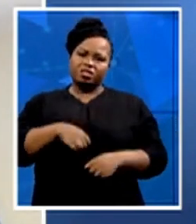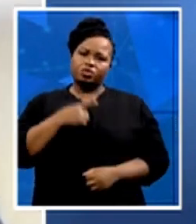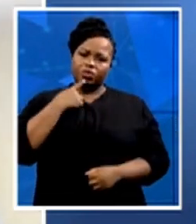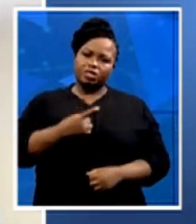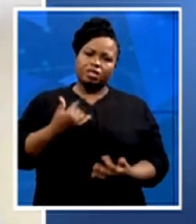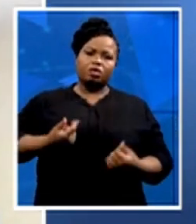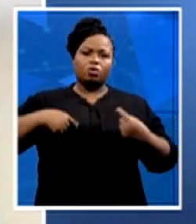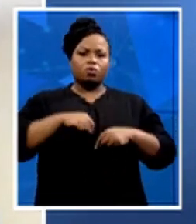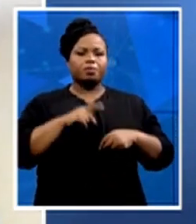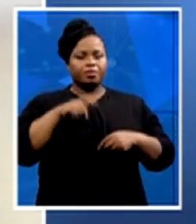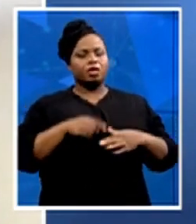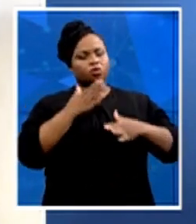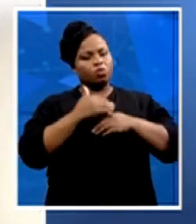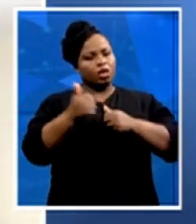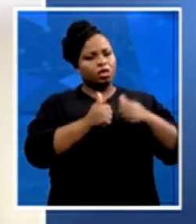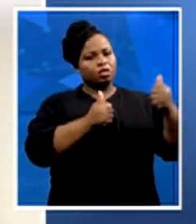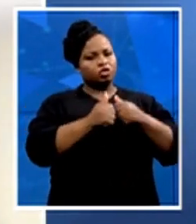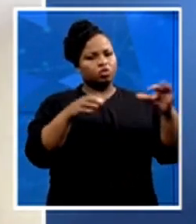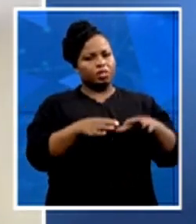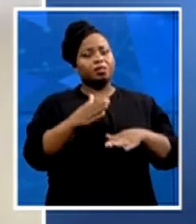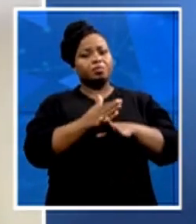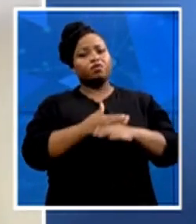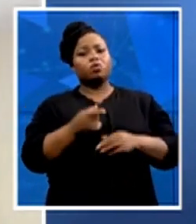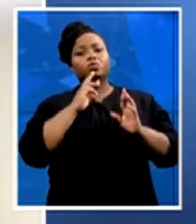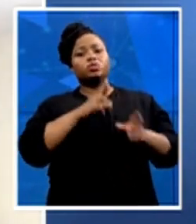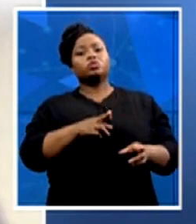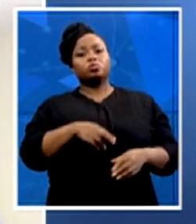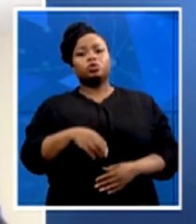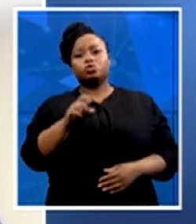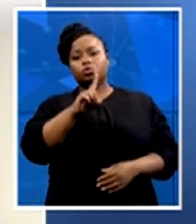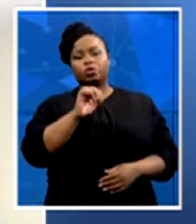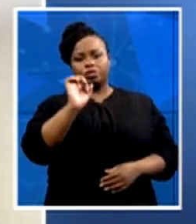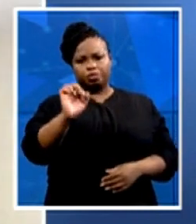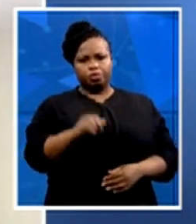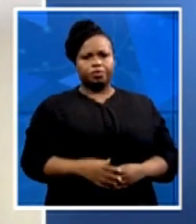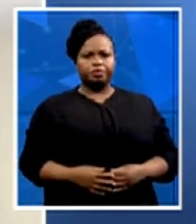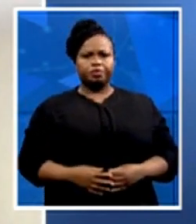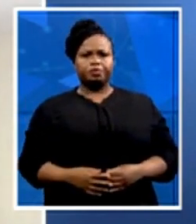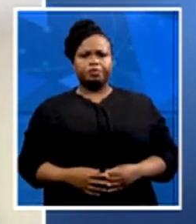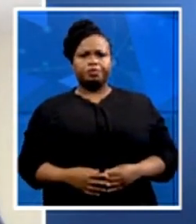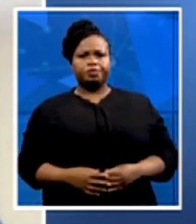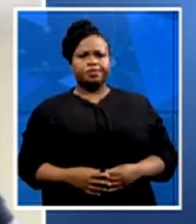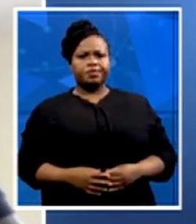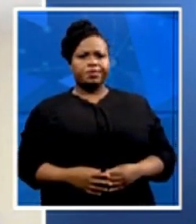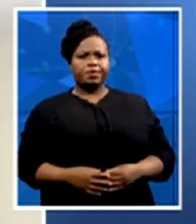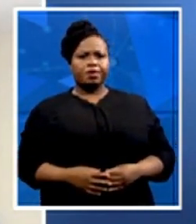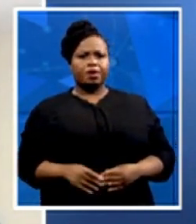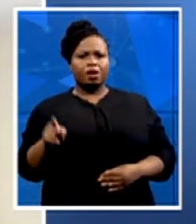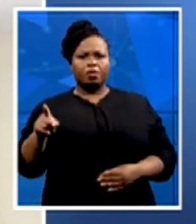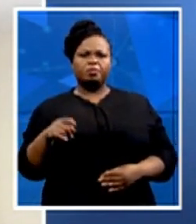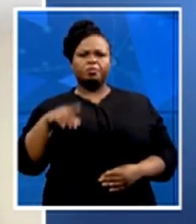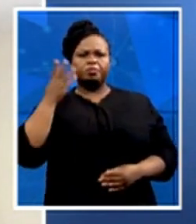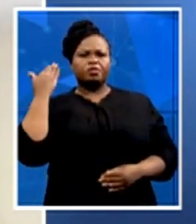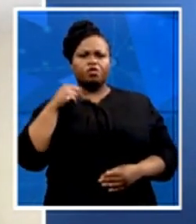Before I respond to the question at hand, from the tweets, there was a lot of they,